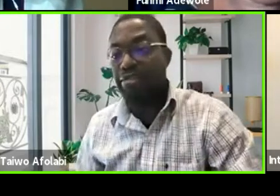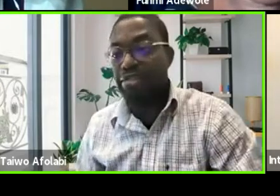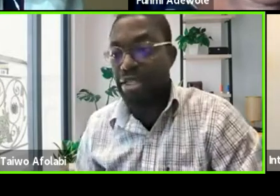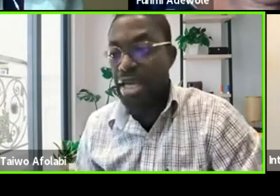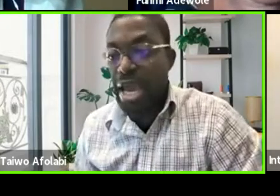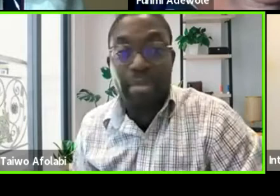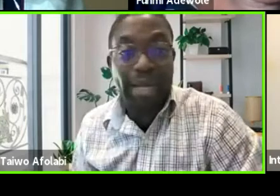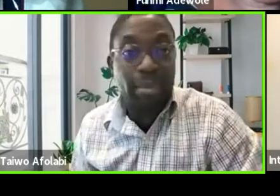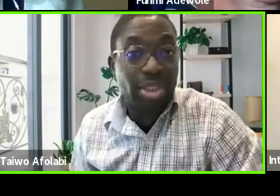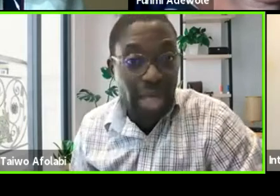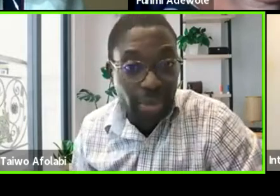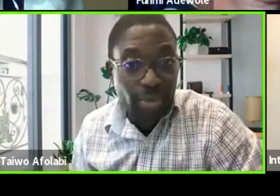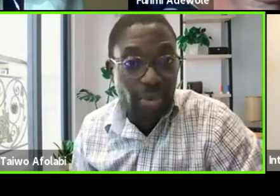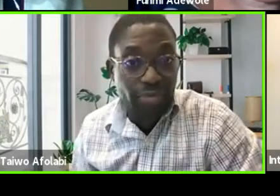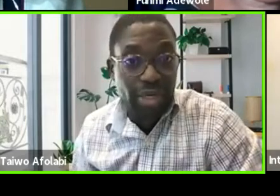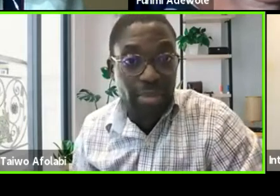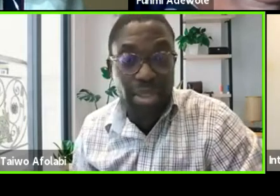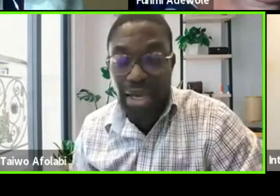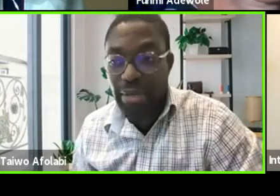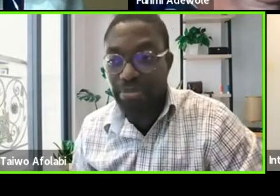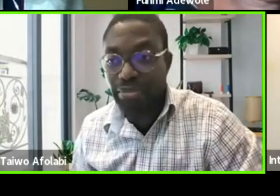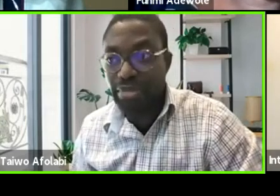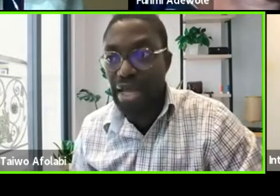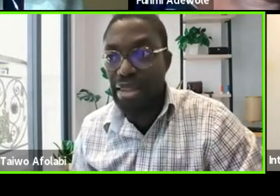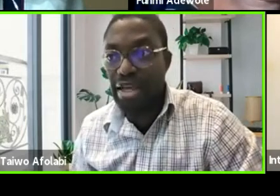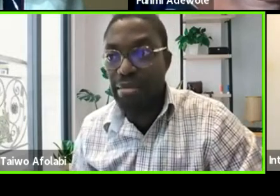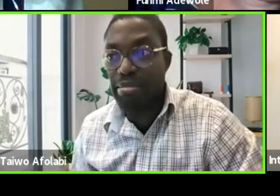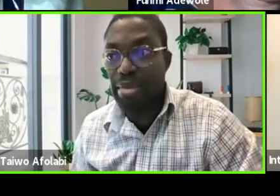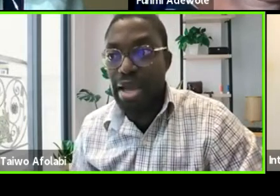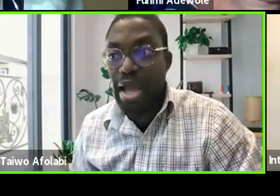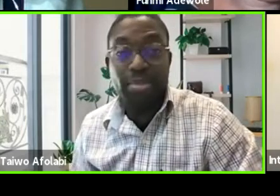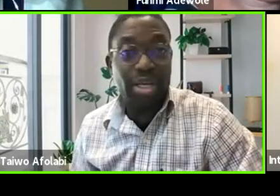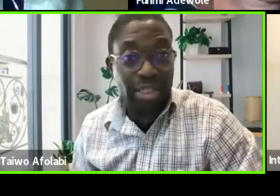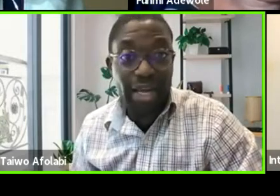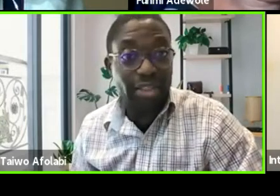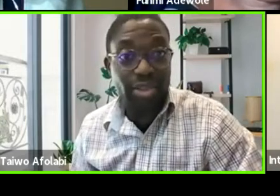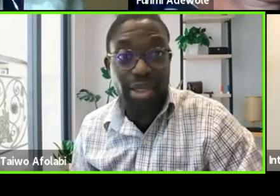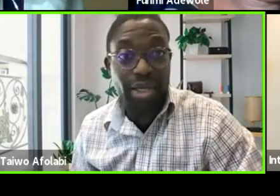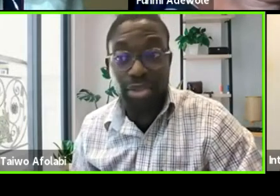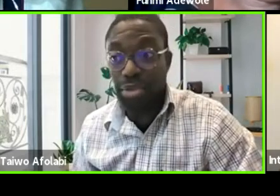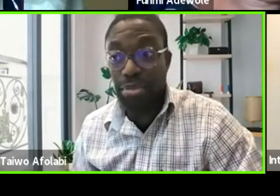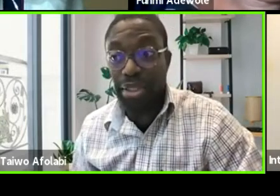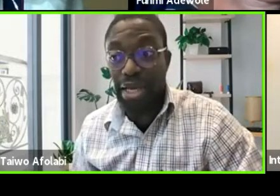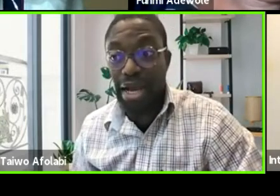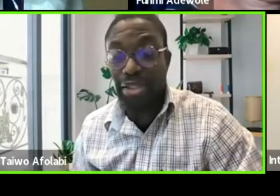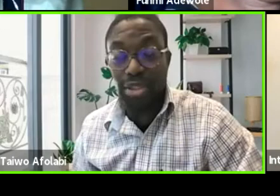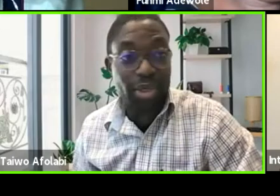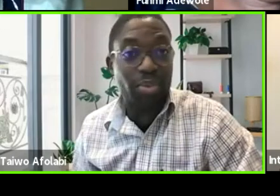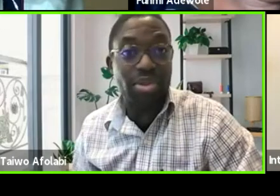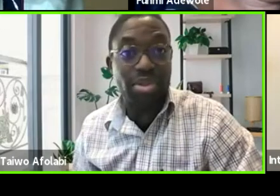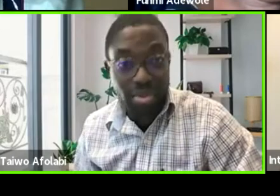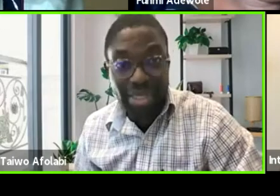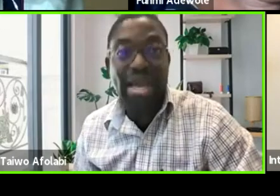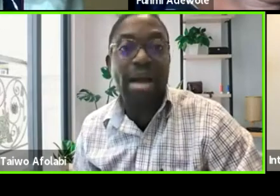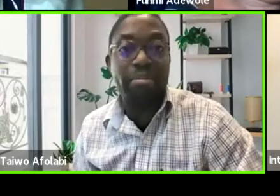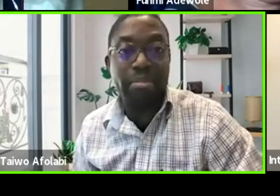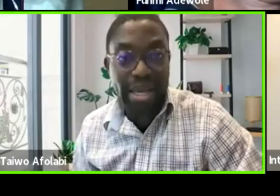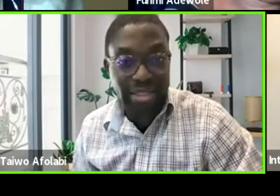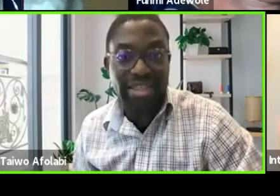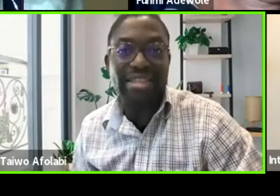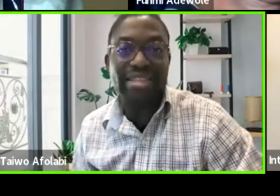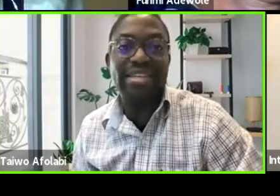My name is Taiwu Afolabi and I'm really excited today to be talking with three